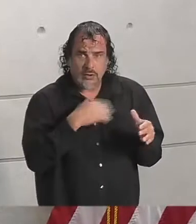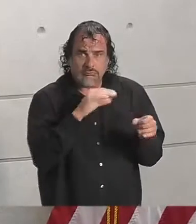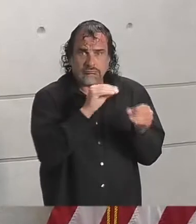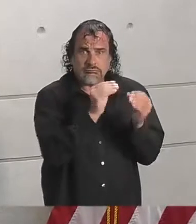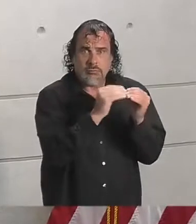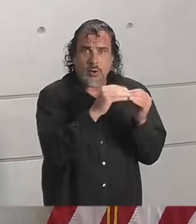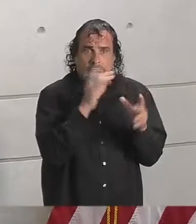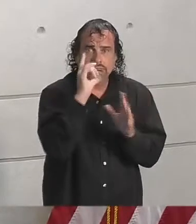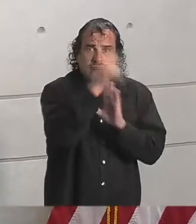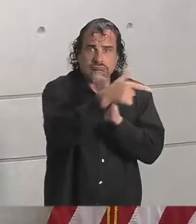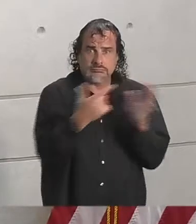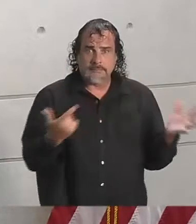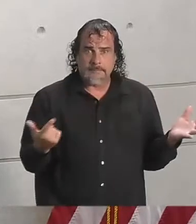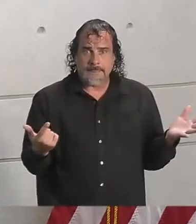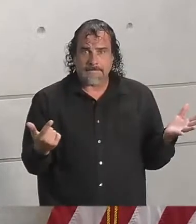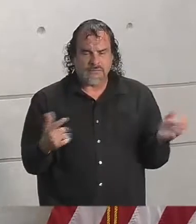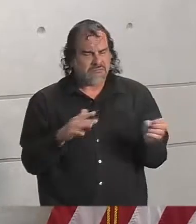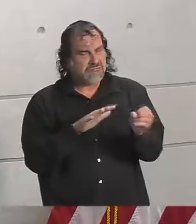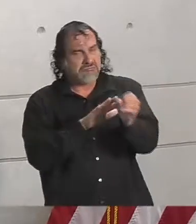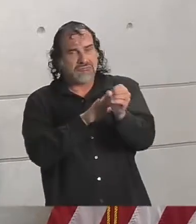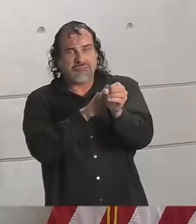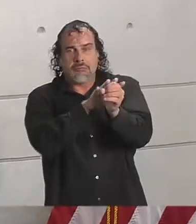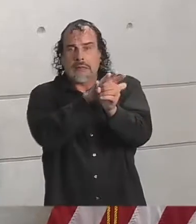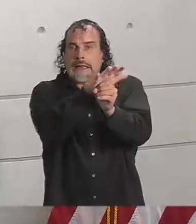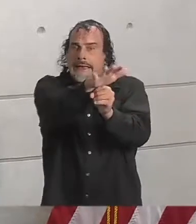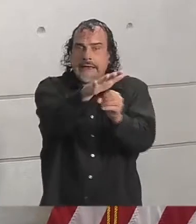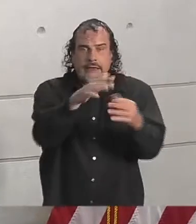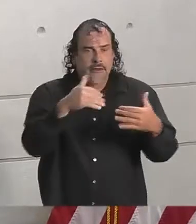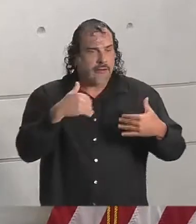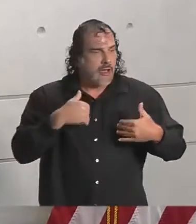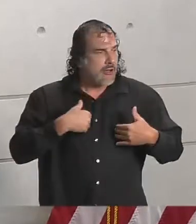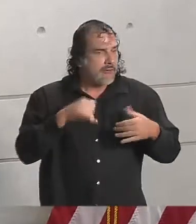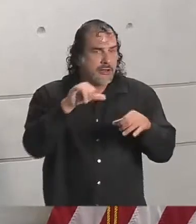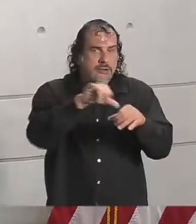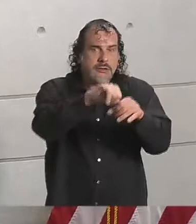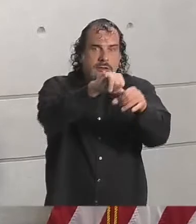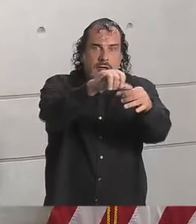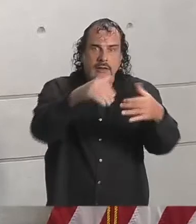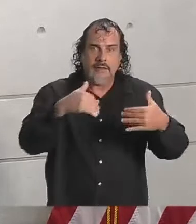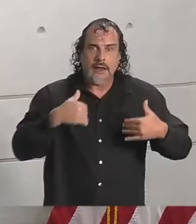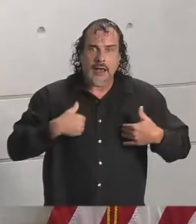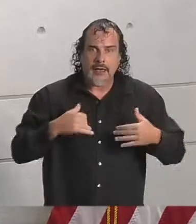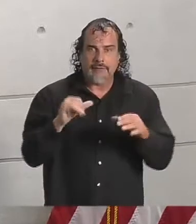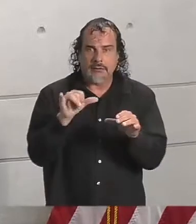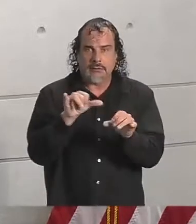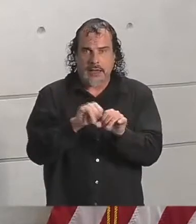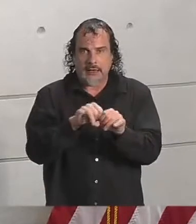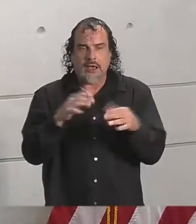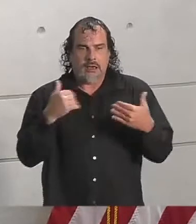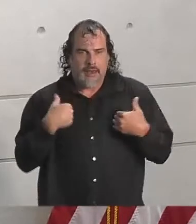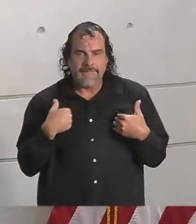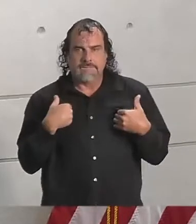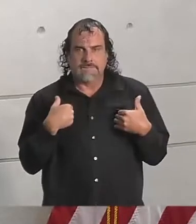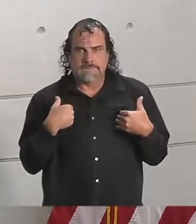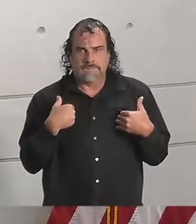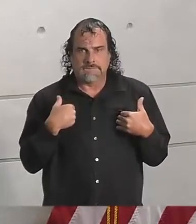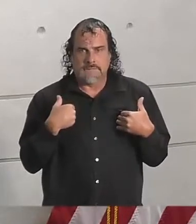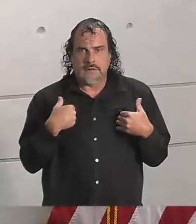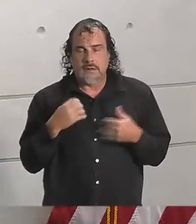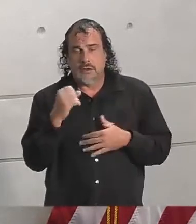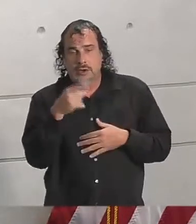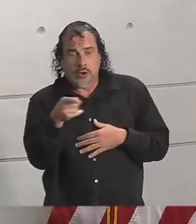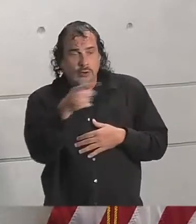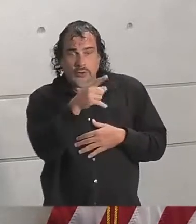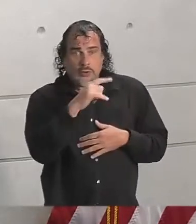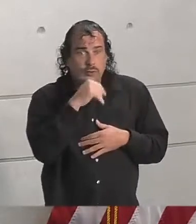get gasoline, but there are plenty of service stations of gas stations along the Gulf Coast that do have fuel, and those that